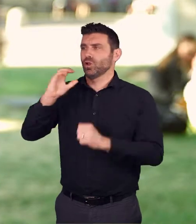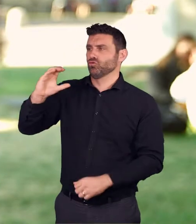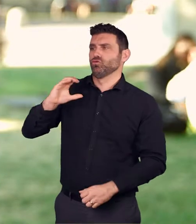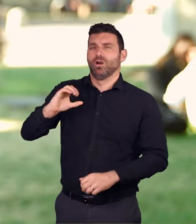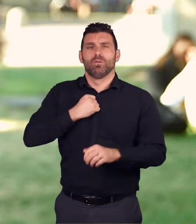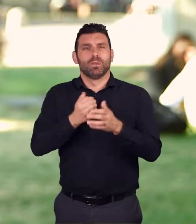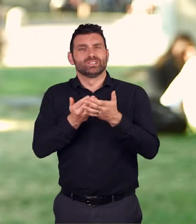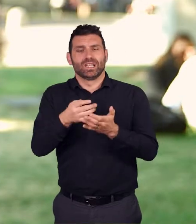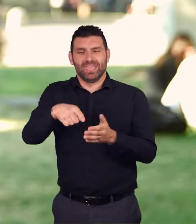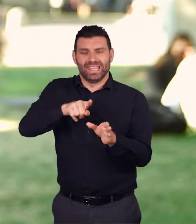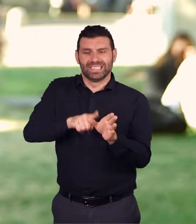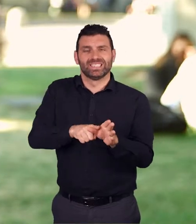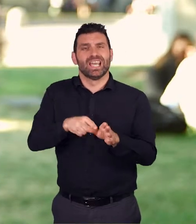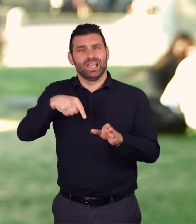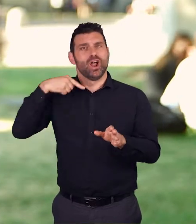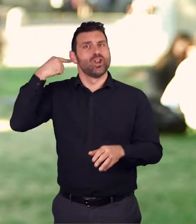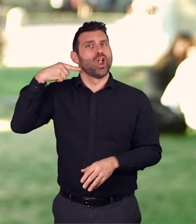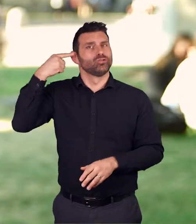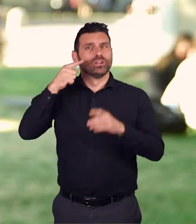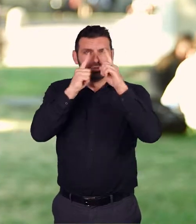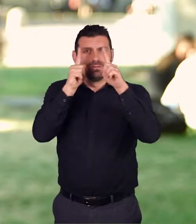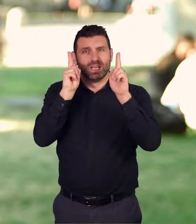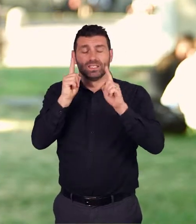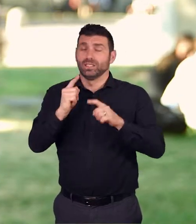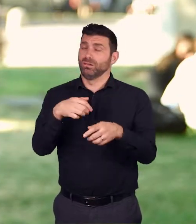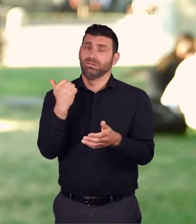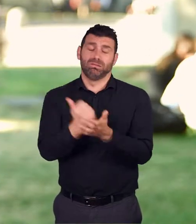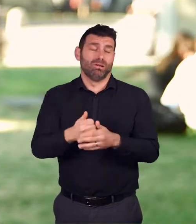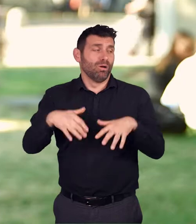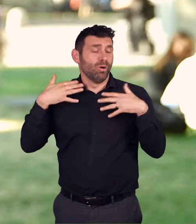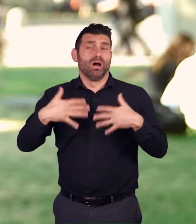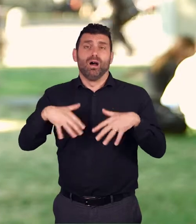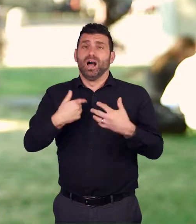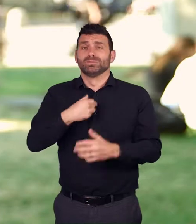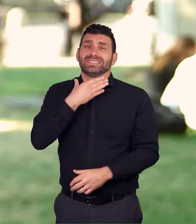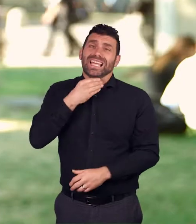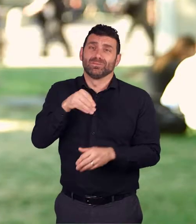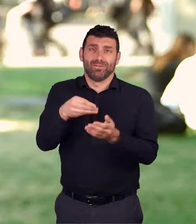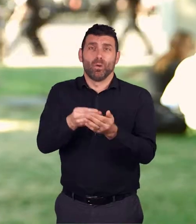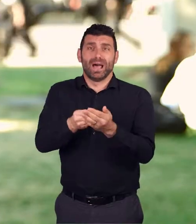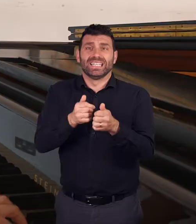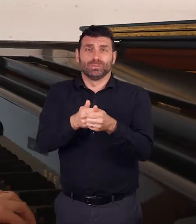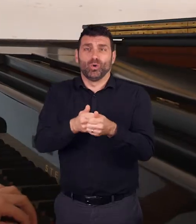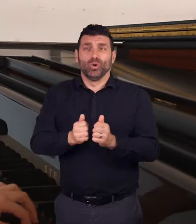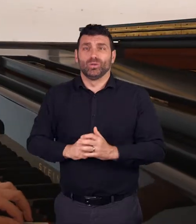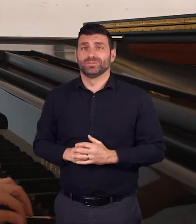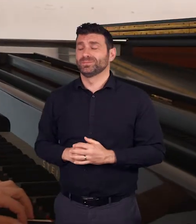my study this year at University College London which was incredible really because I was in desperate need of it